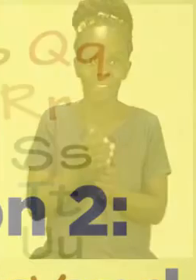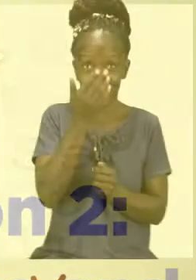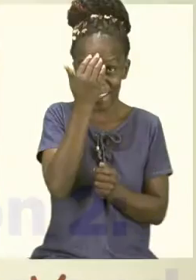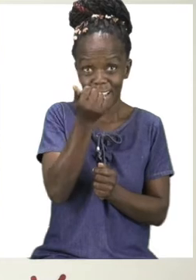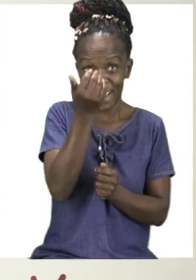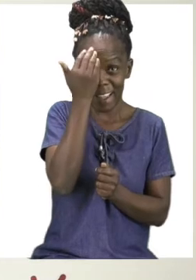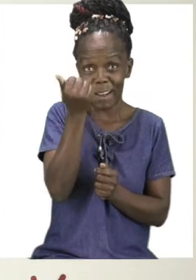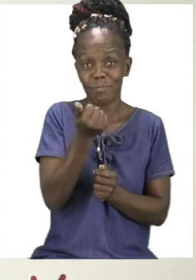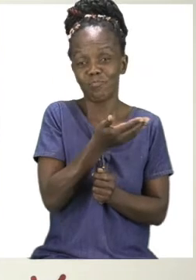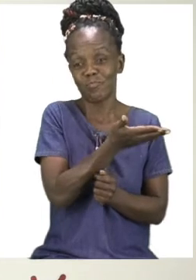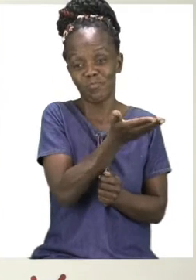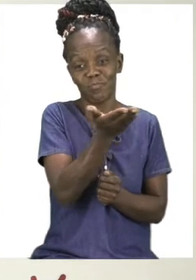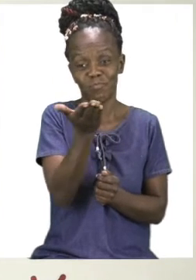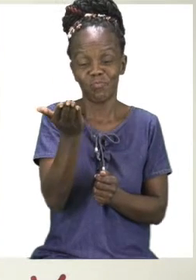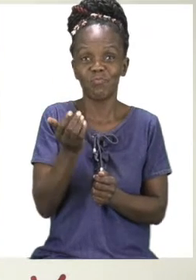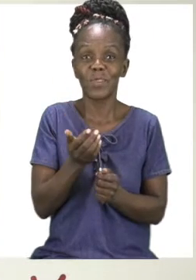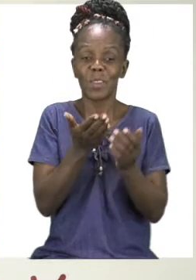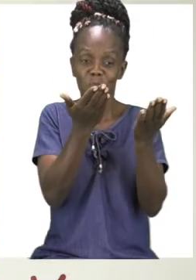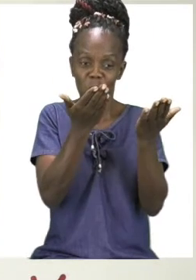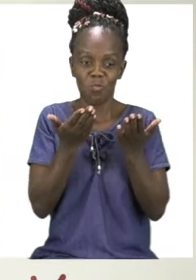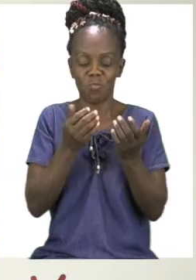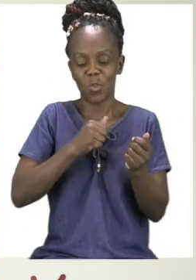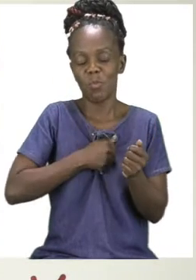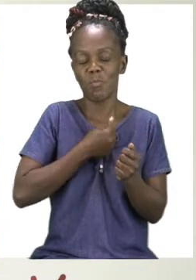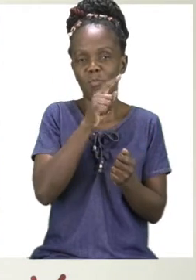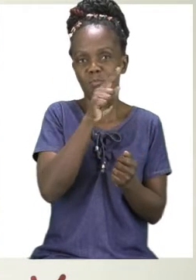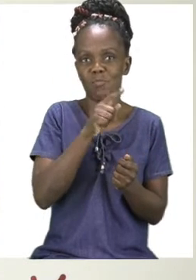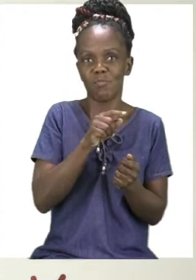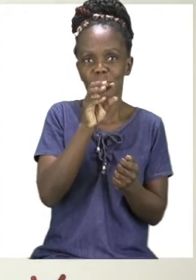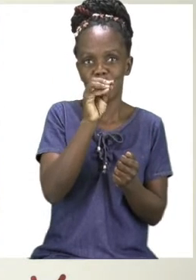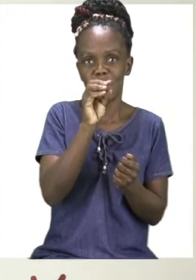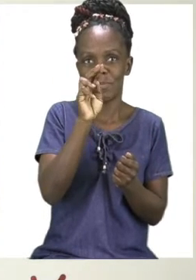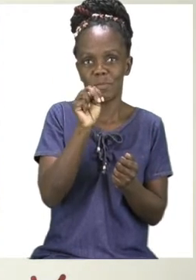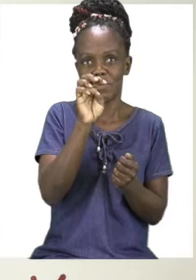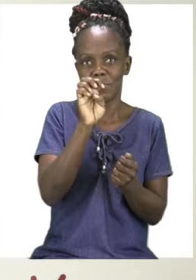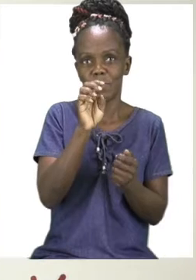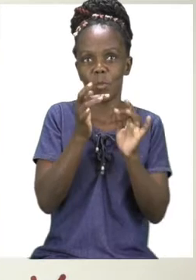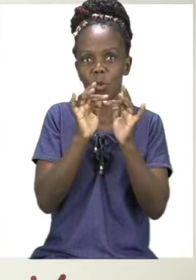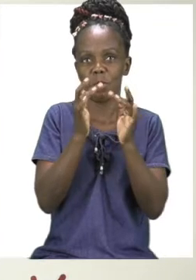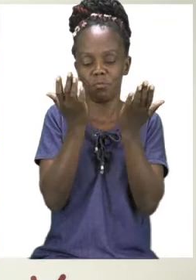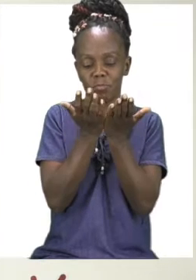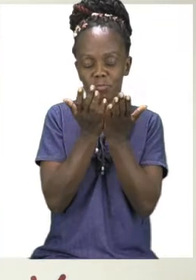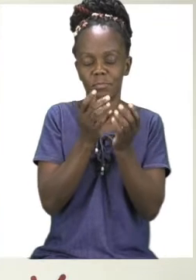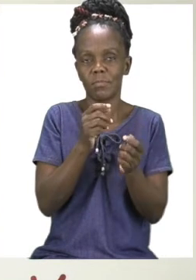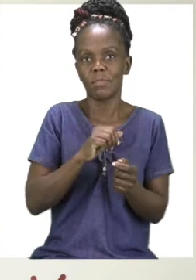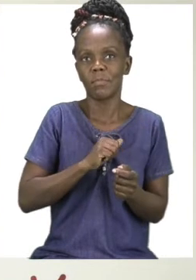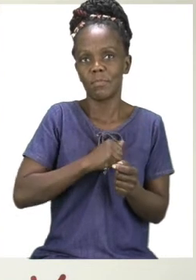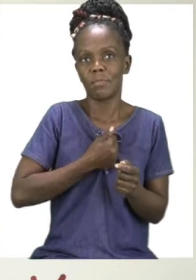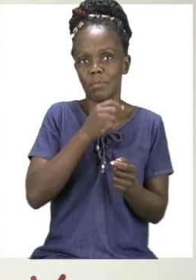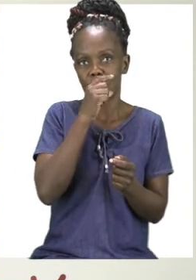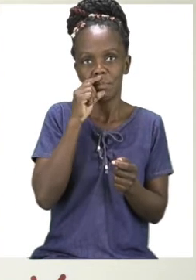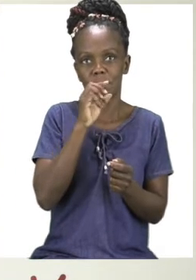Hello everyone and welcome to MyZone Online School. My name is Teacher